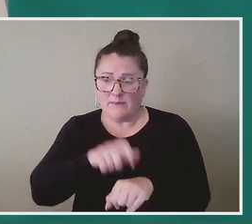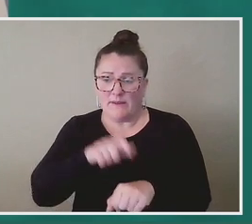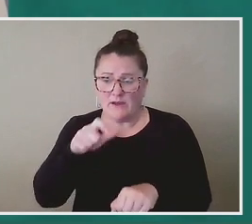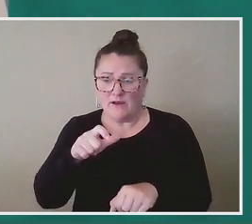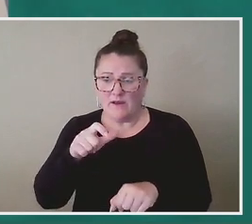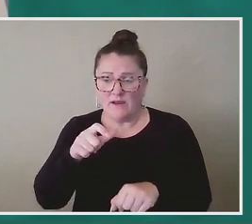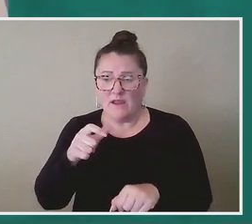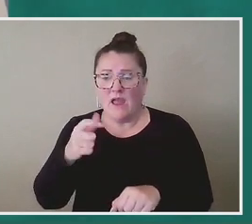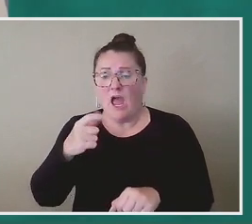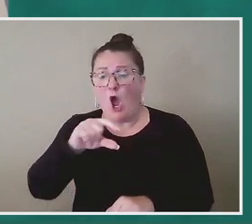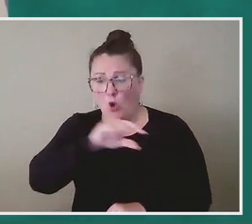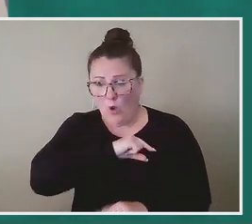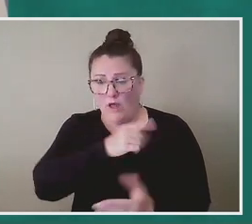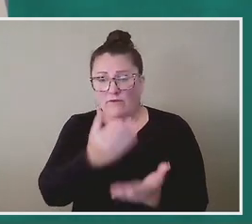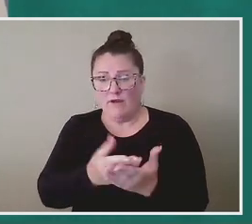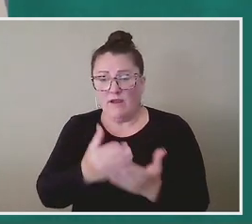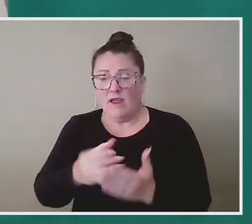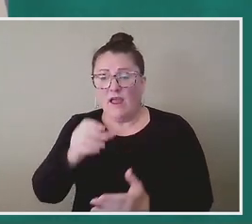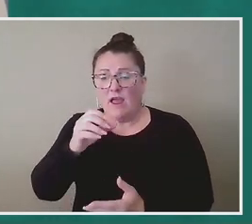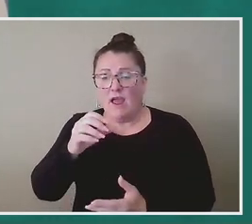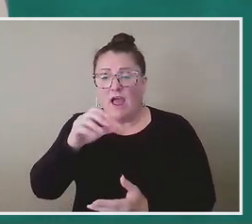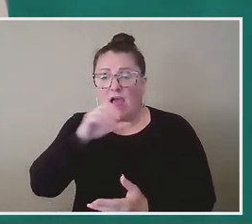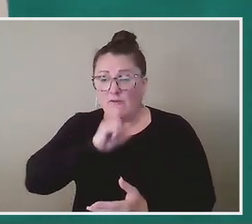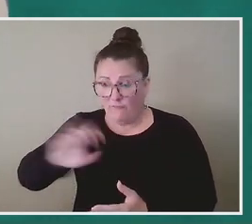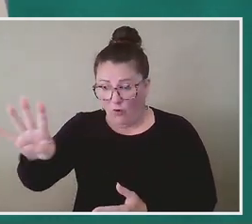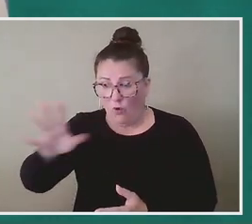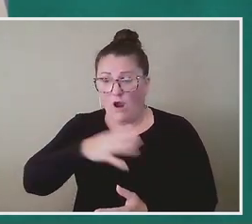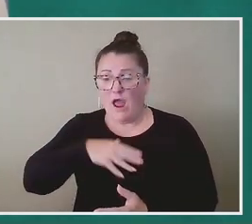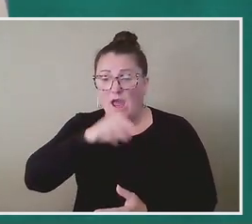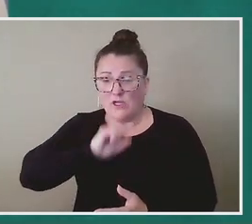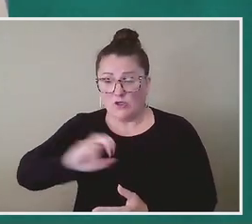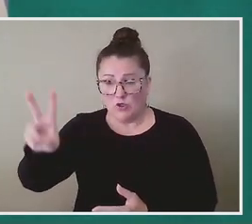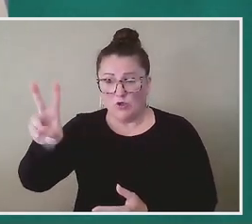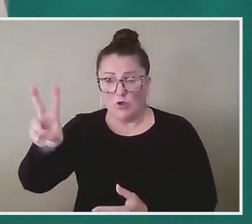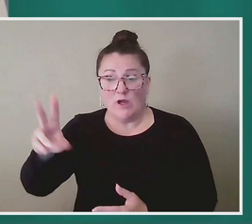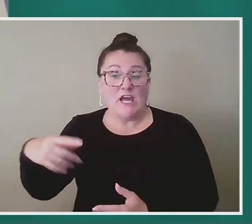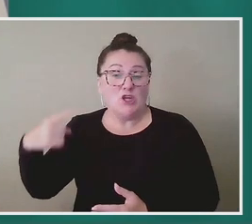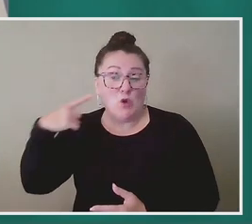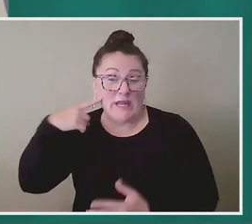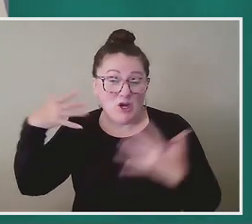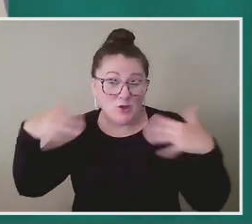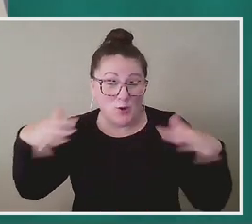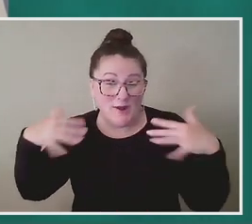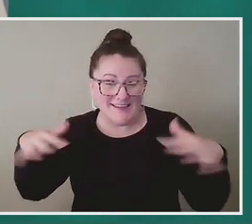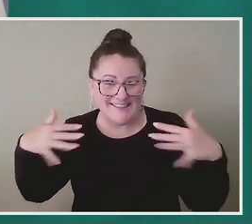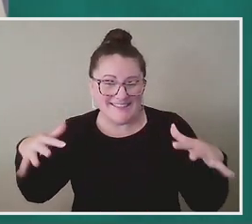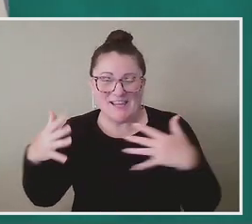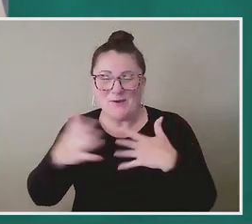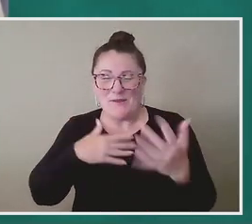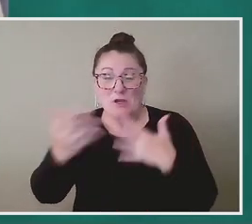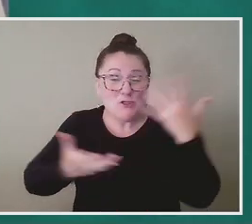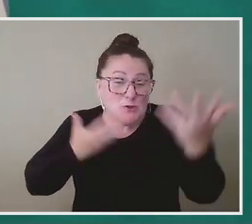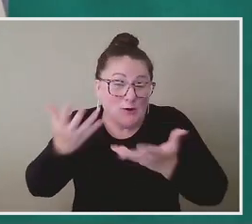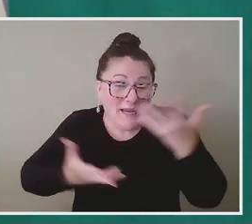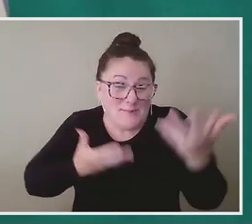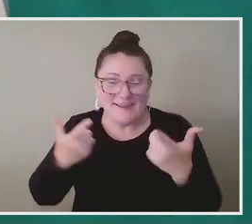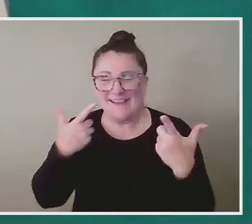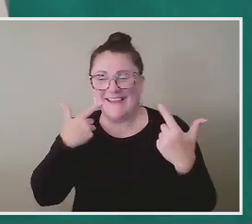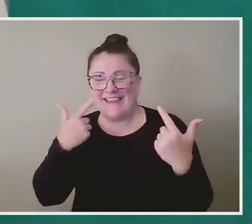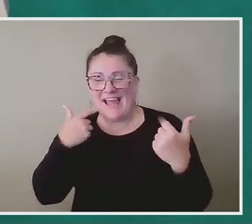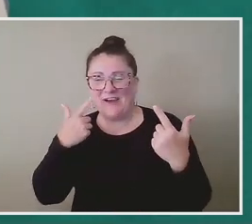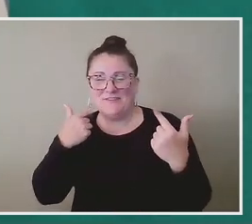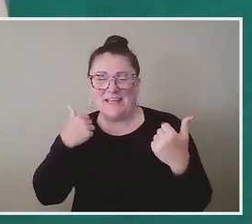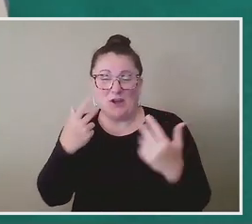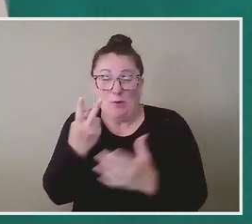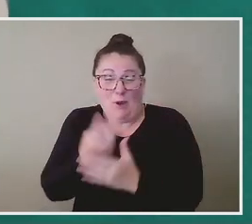that I have a four-year-old and a two-year-old, and so any background noise that you hear, whether it be screaming or laughing or some combination of the